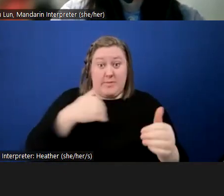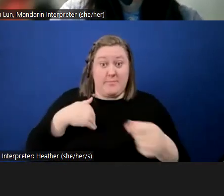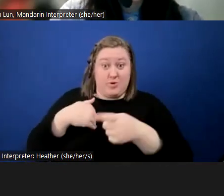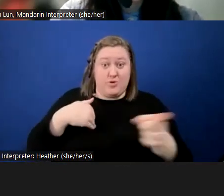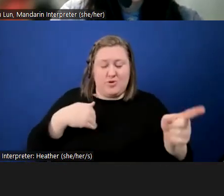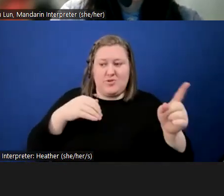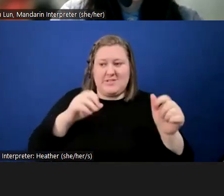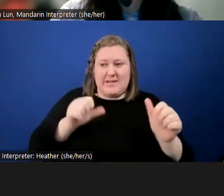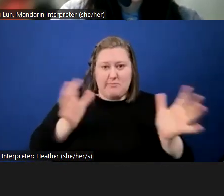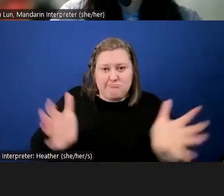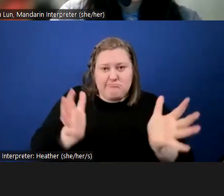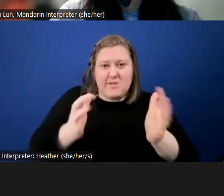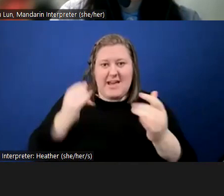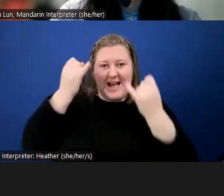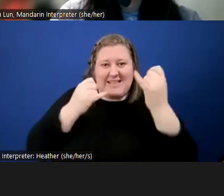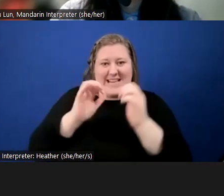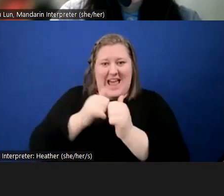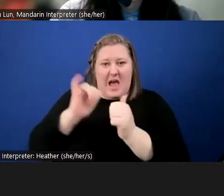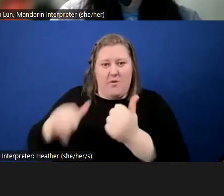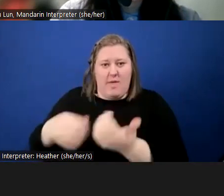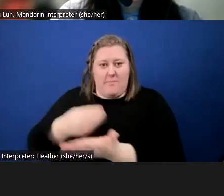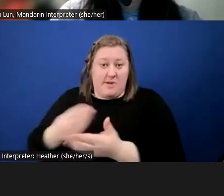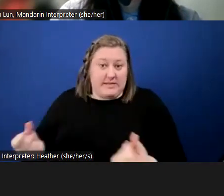ideas for how that money gets spent.